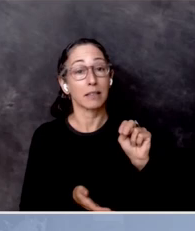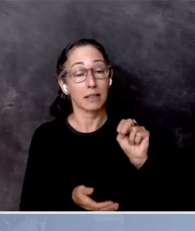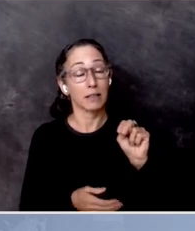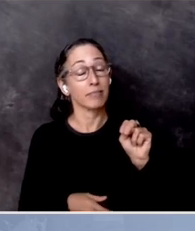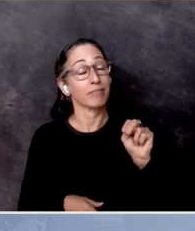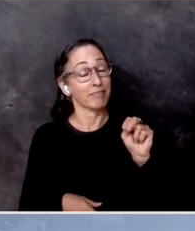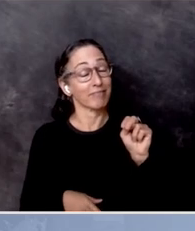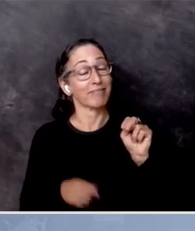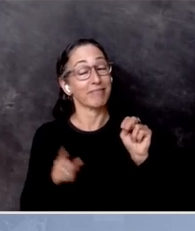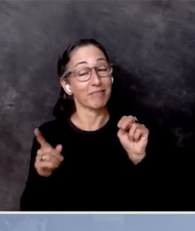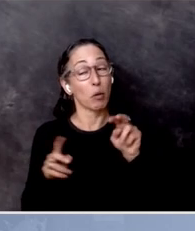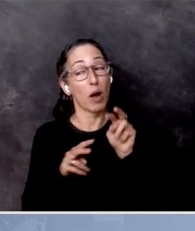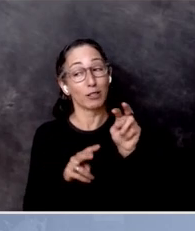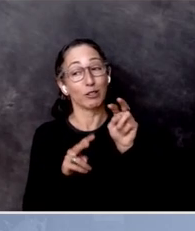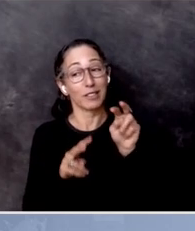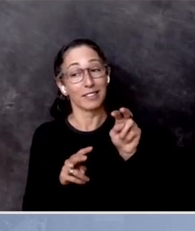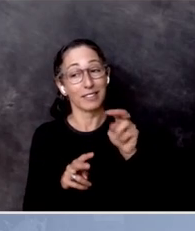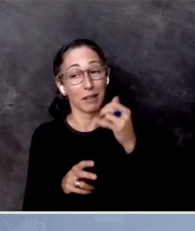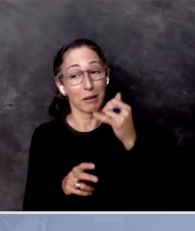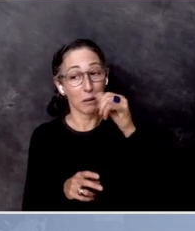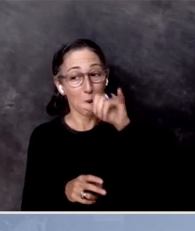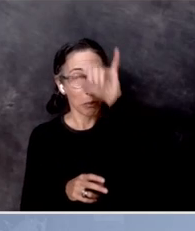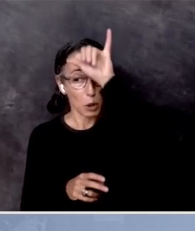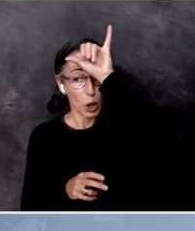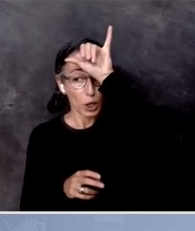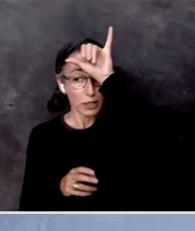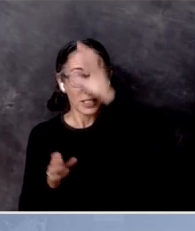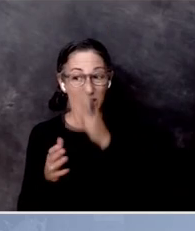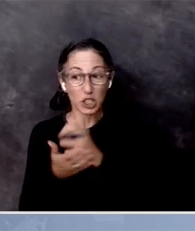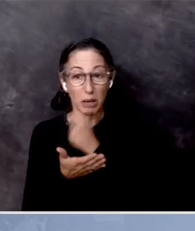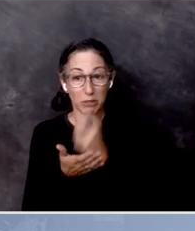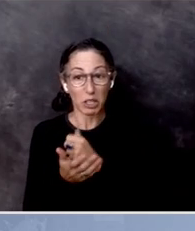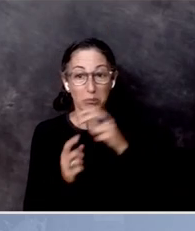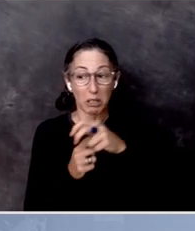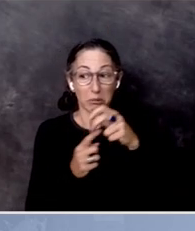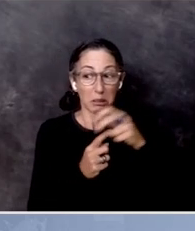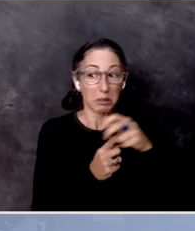I mean, you know, they got him on the East Coast. Yeah, no, man.